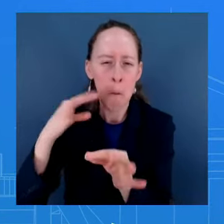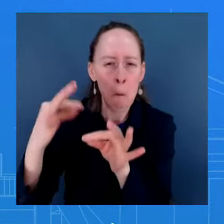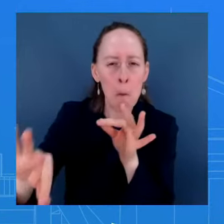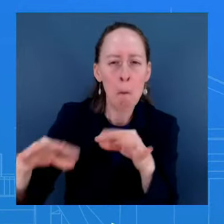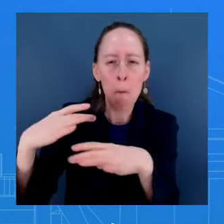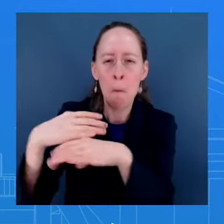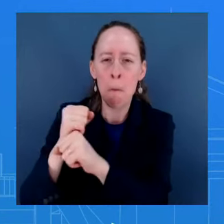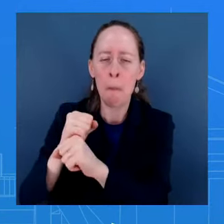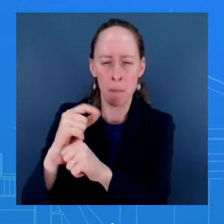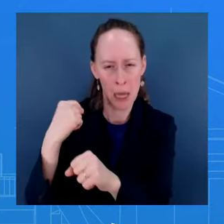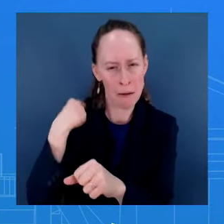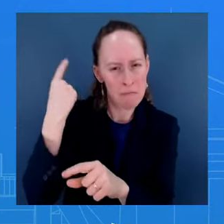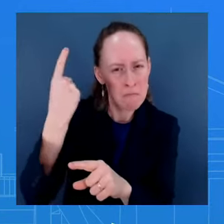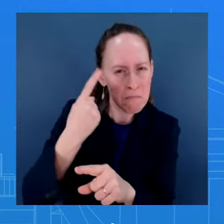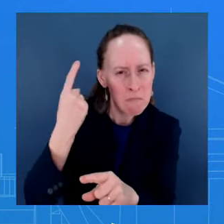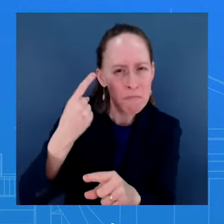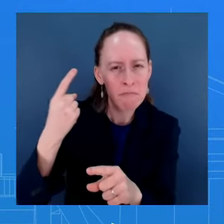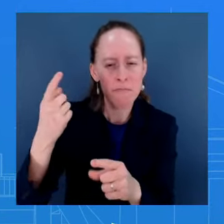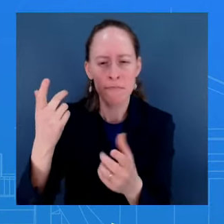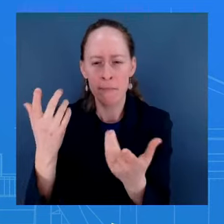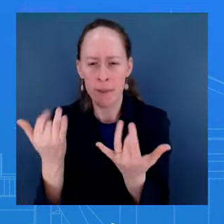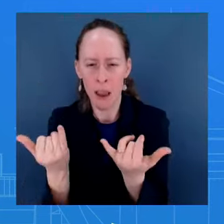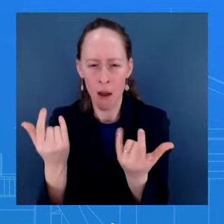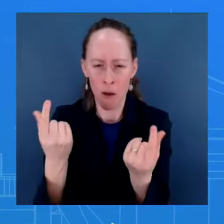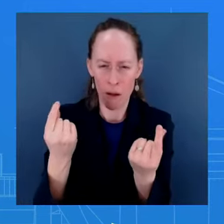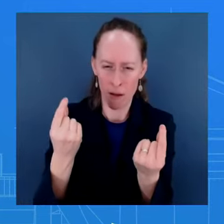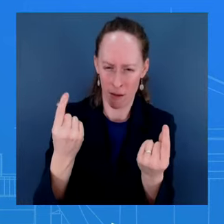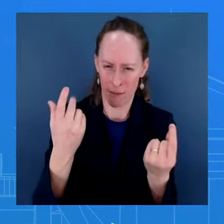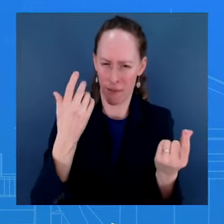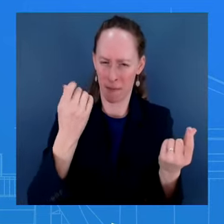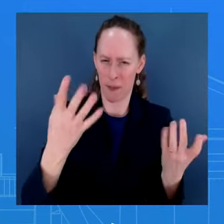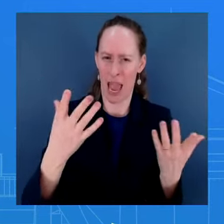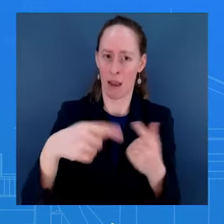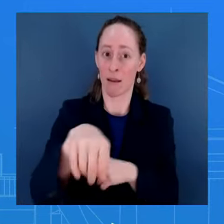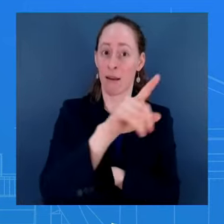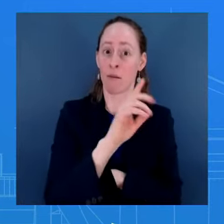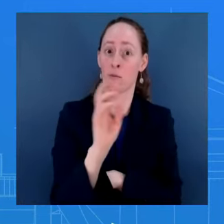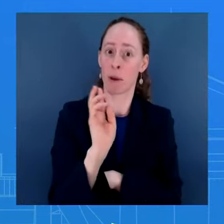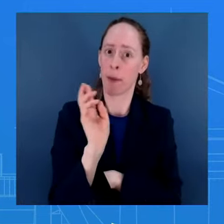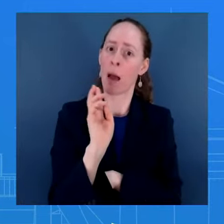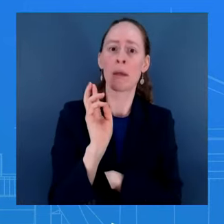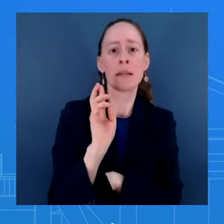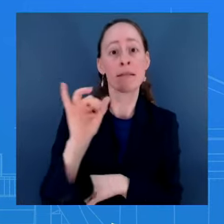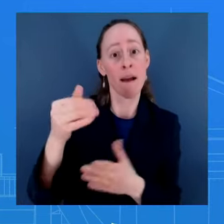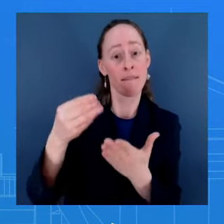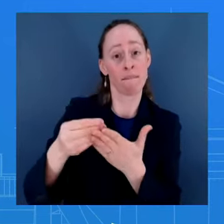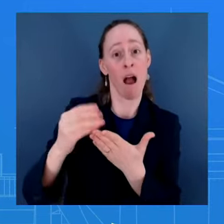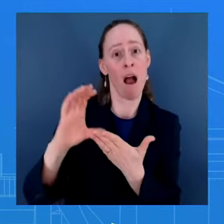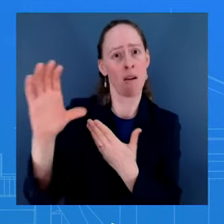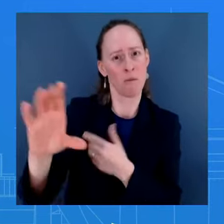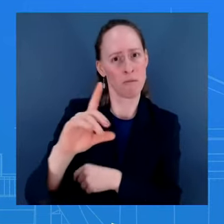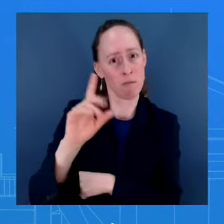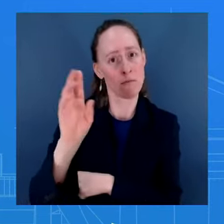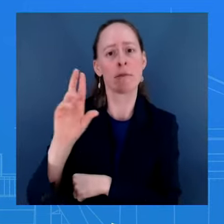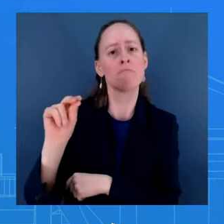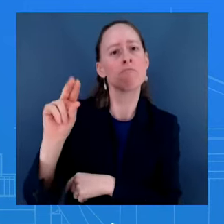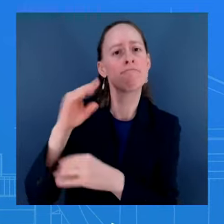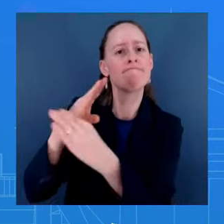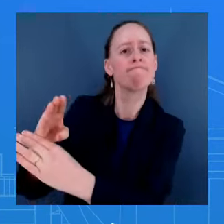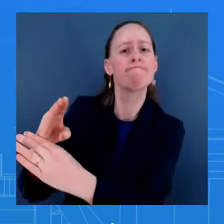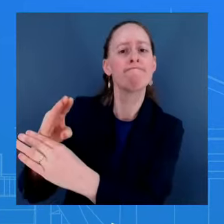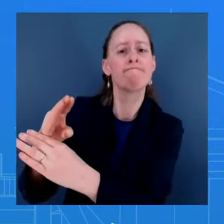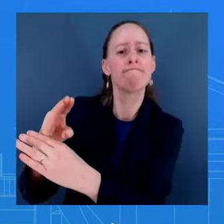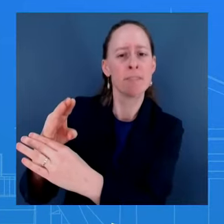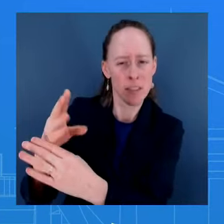Republicans were holding up some of this money. He said that there were other reasons for it. But I'll ask the question more bluntly. Do you blame Republicans for